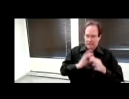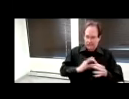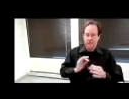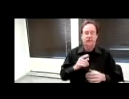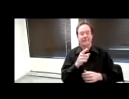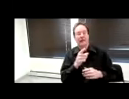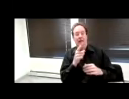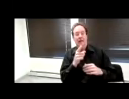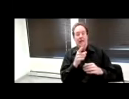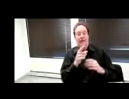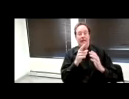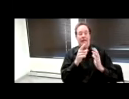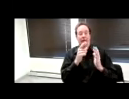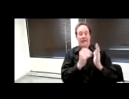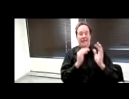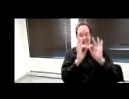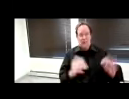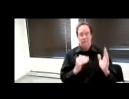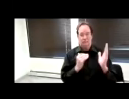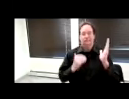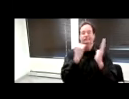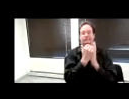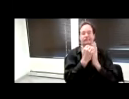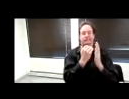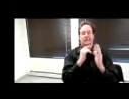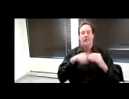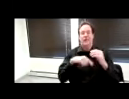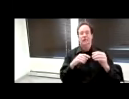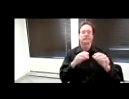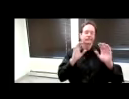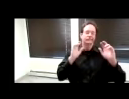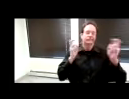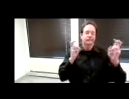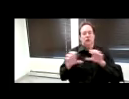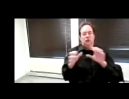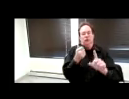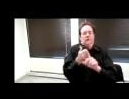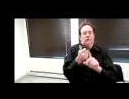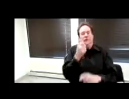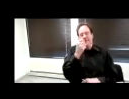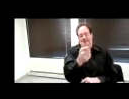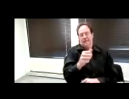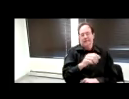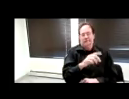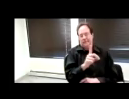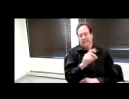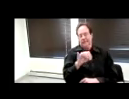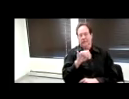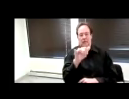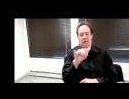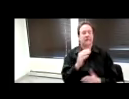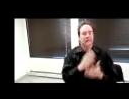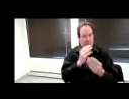form here is mostly about do-it-yourself tools. And there's some information on that.